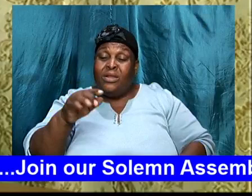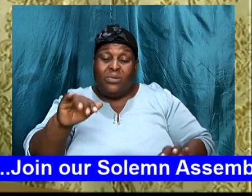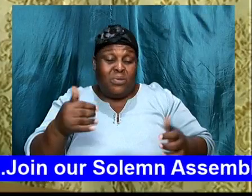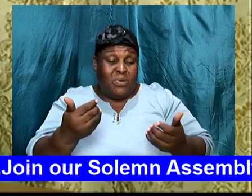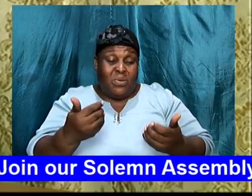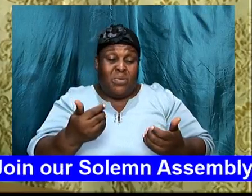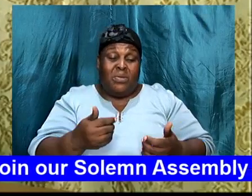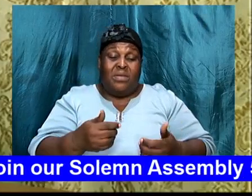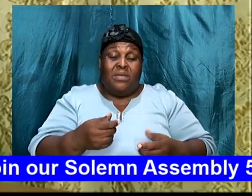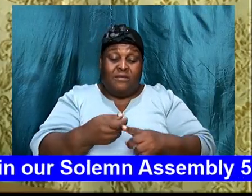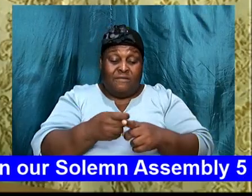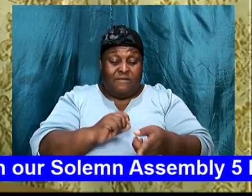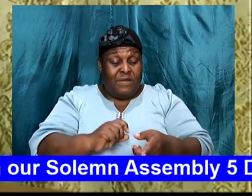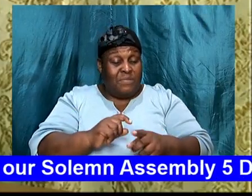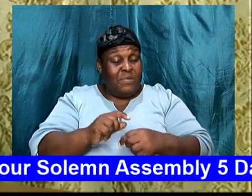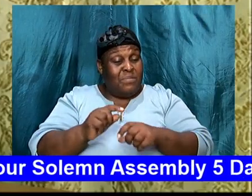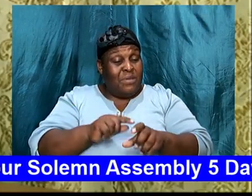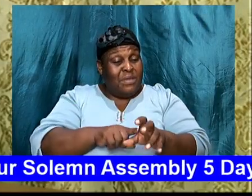from the beginning,